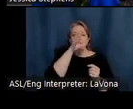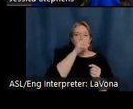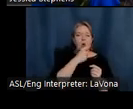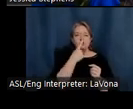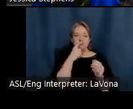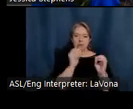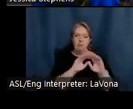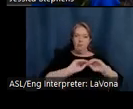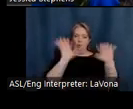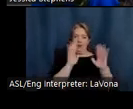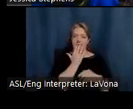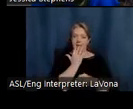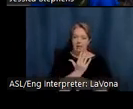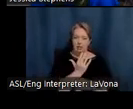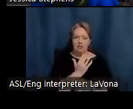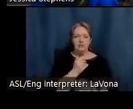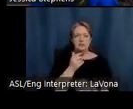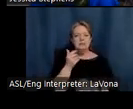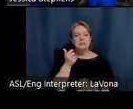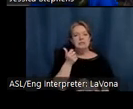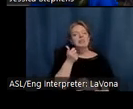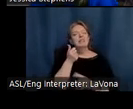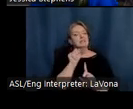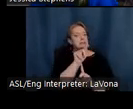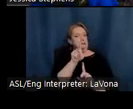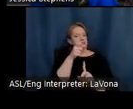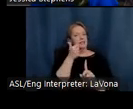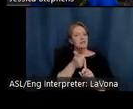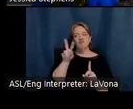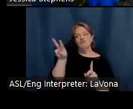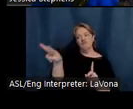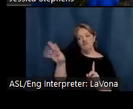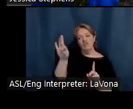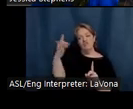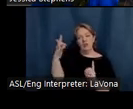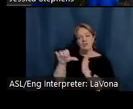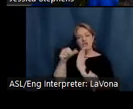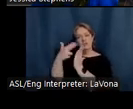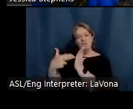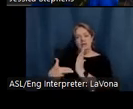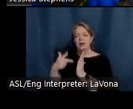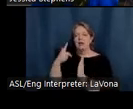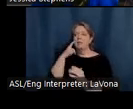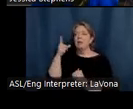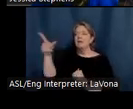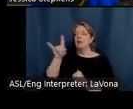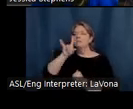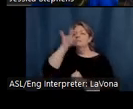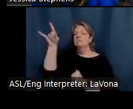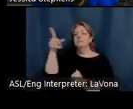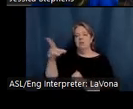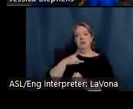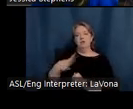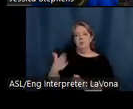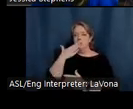Though Steele found room to criticize the French for what he called their disdain for solid drawing and their